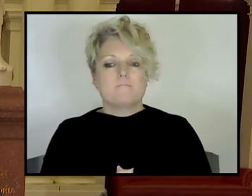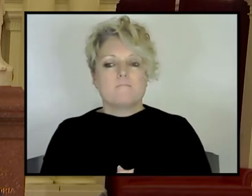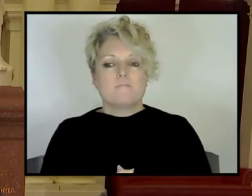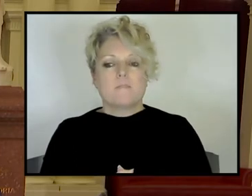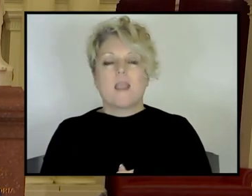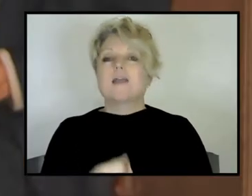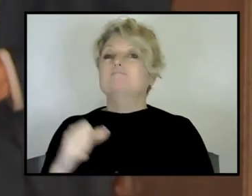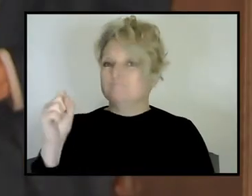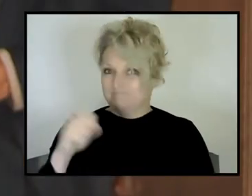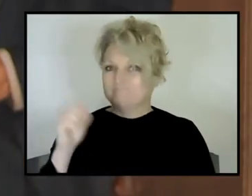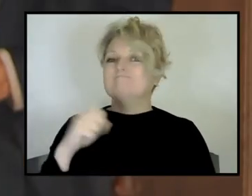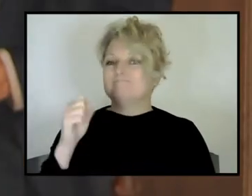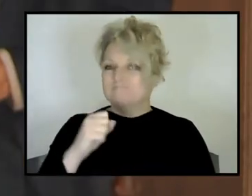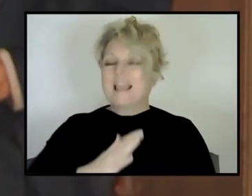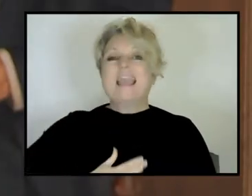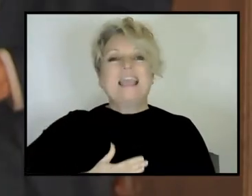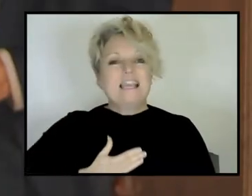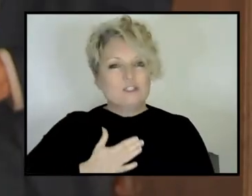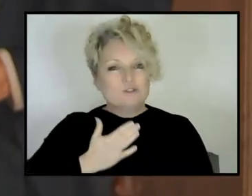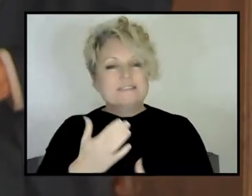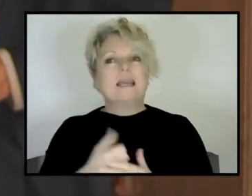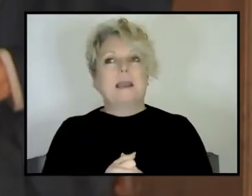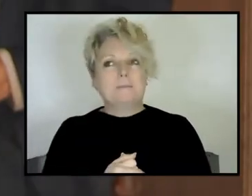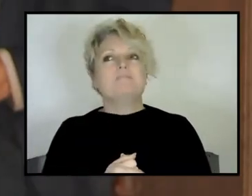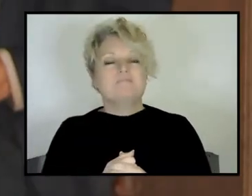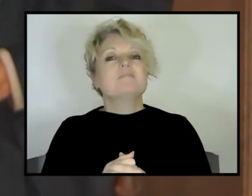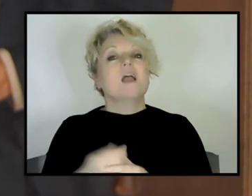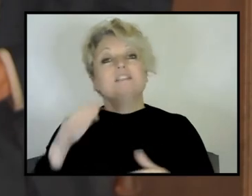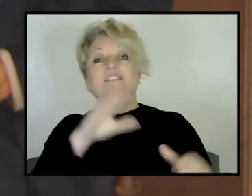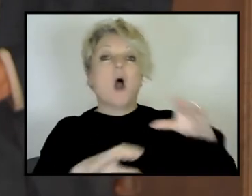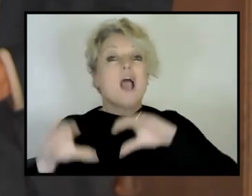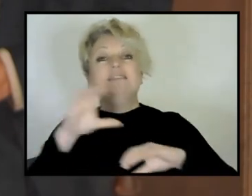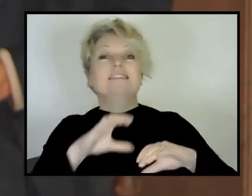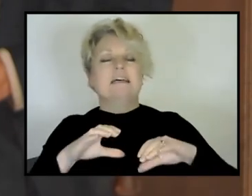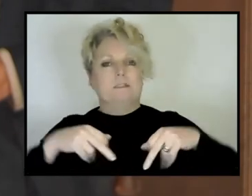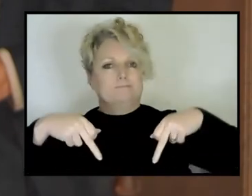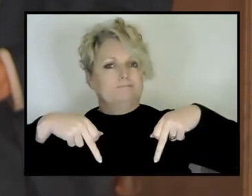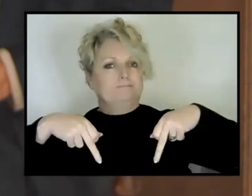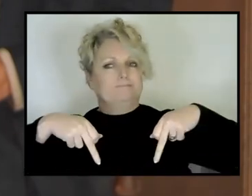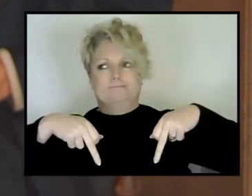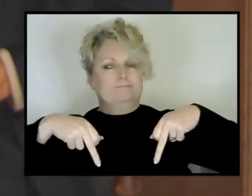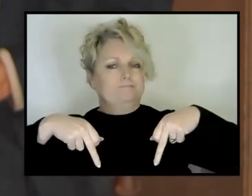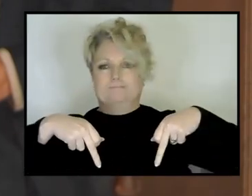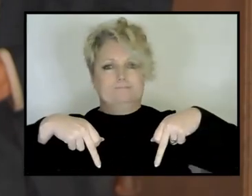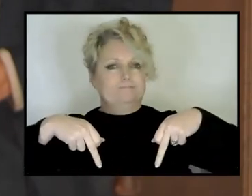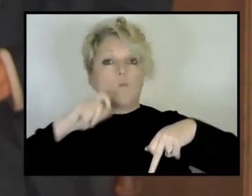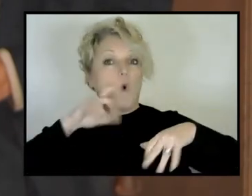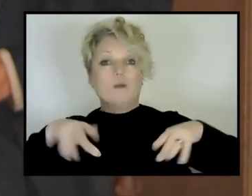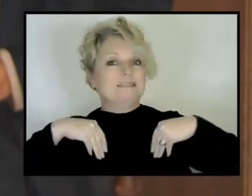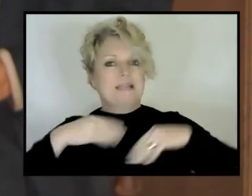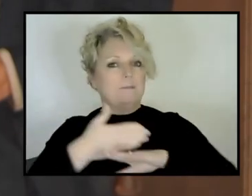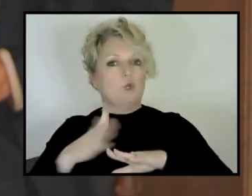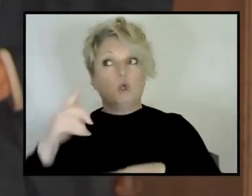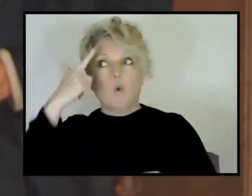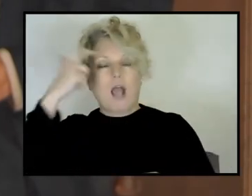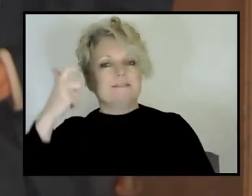when you look at, um, people's resistance to change, for example, but also, um, to new ideas that are, that are generated. Um, I,